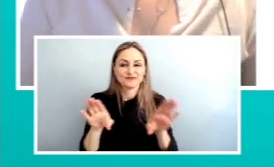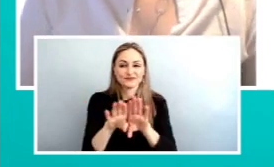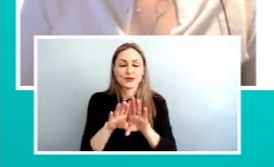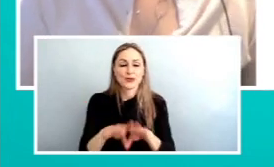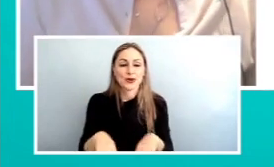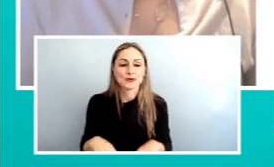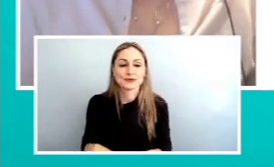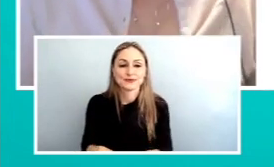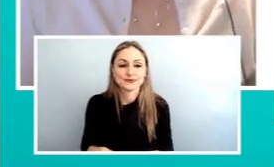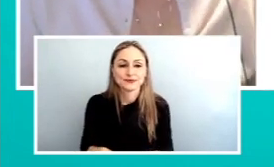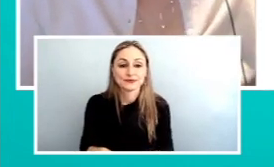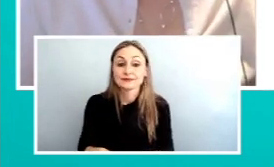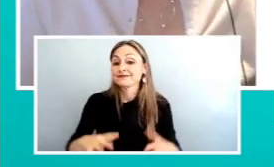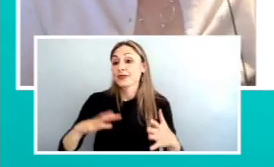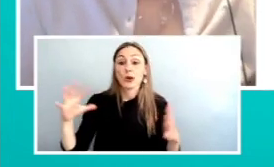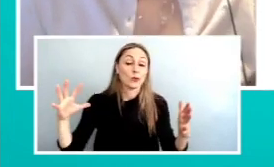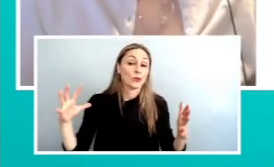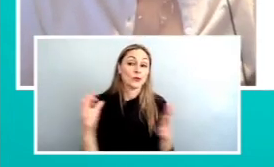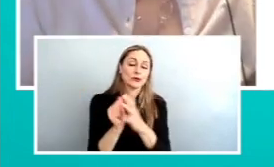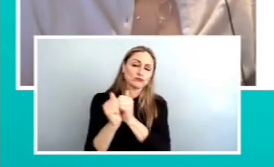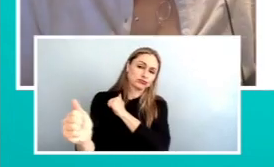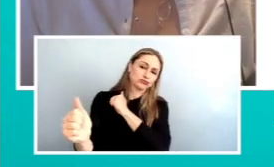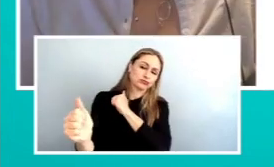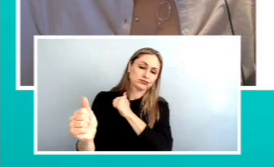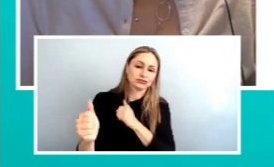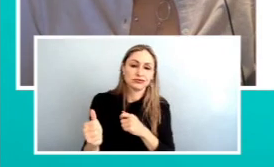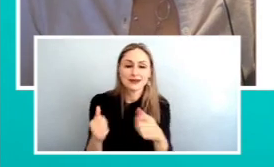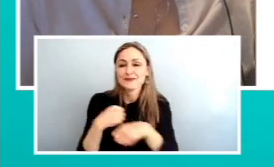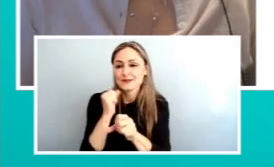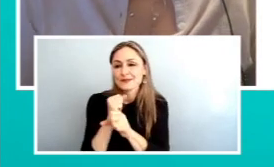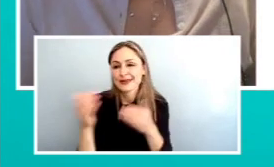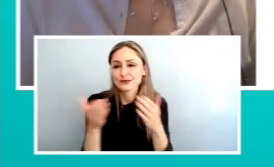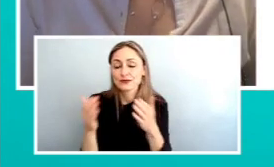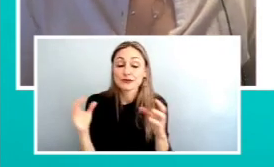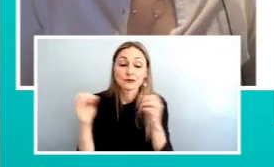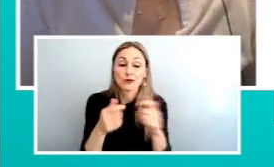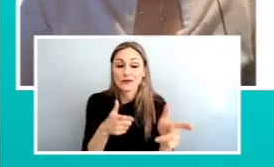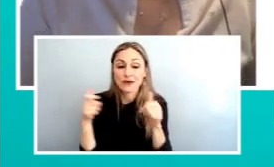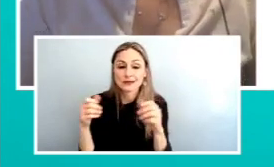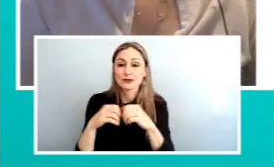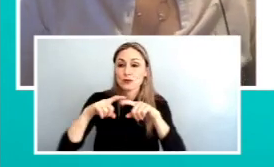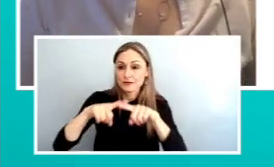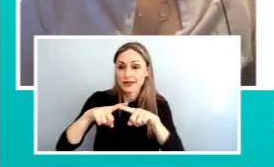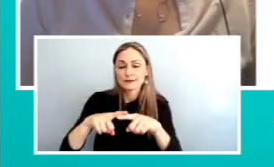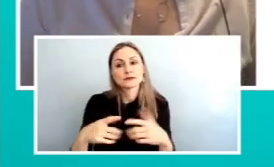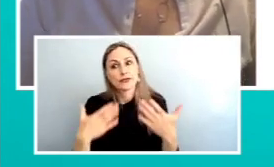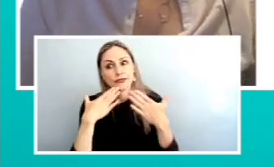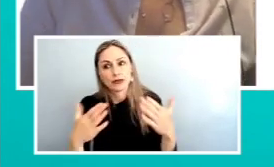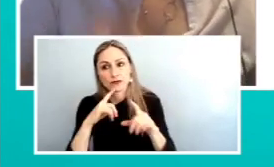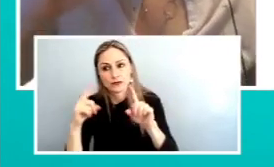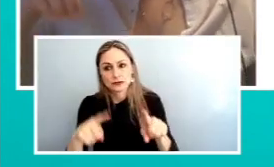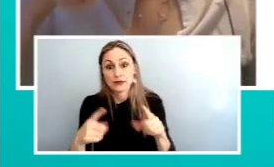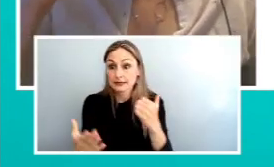the winner by a long shot is making the service faster and more reliable. And so, thank you for that. That's helpful for